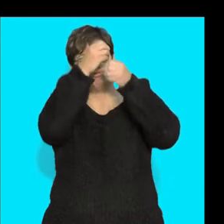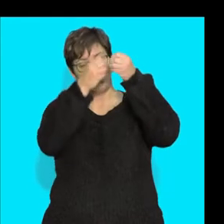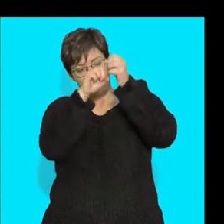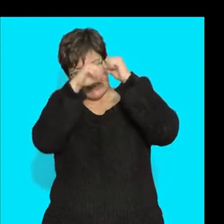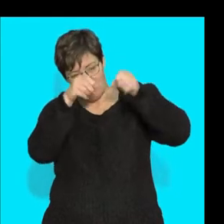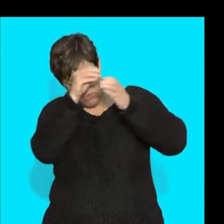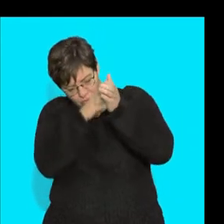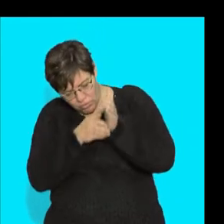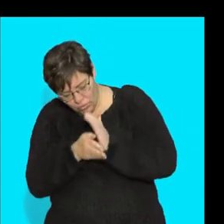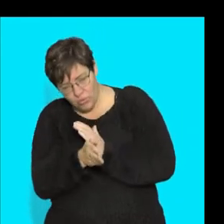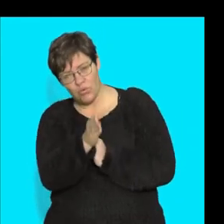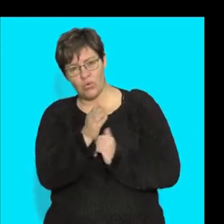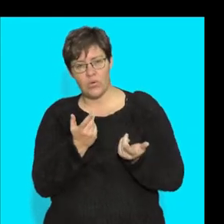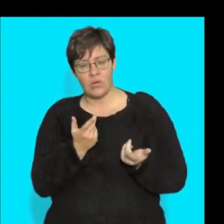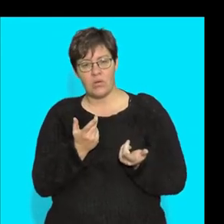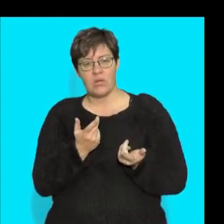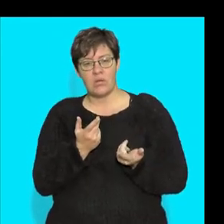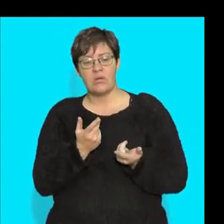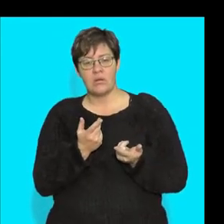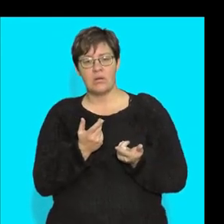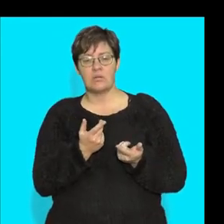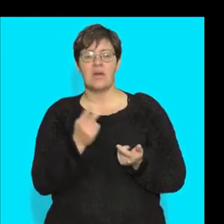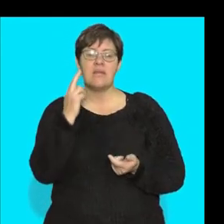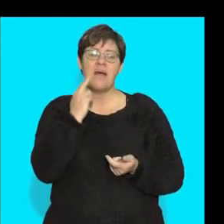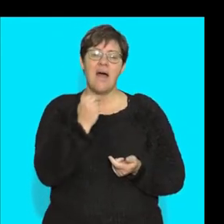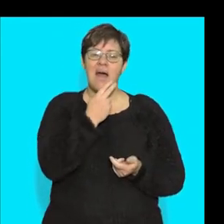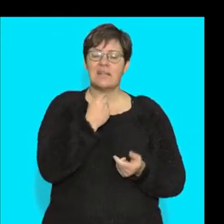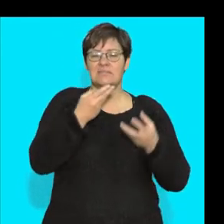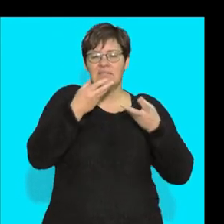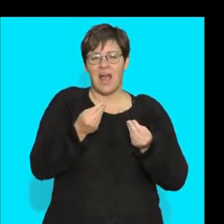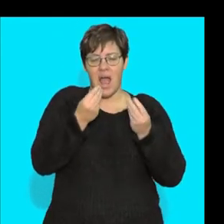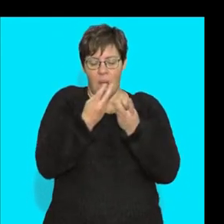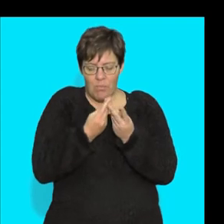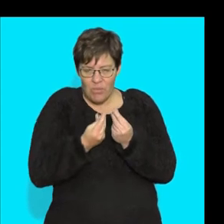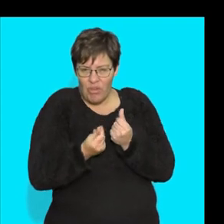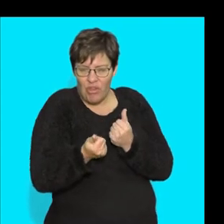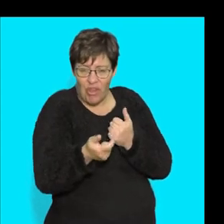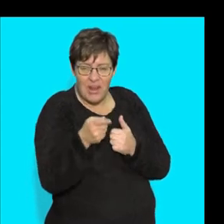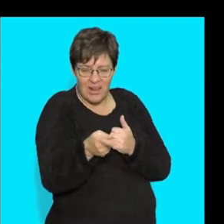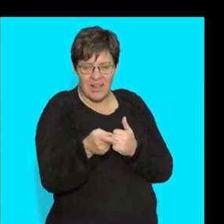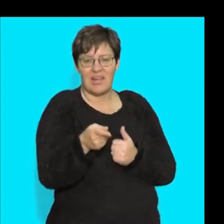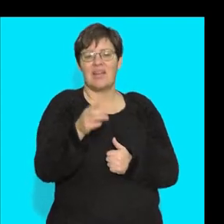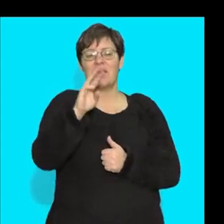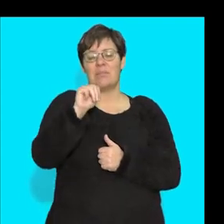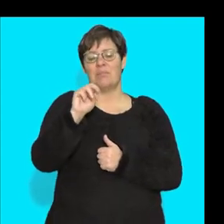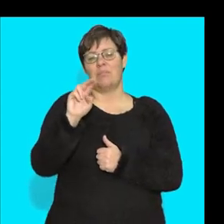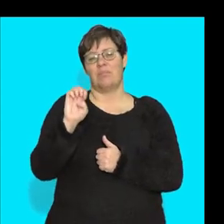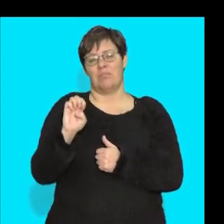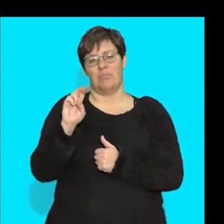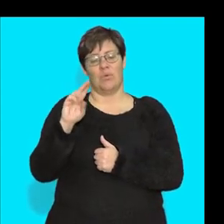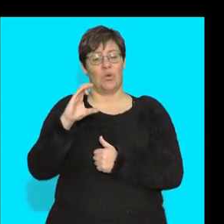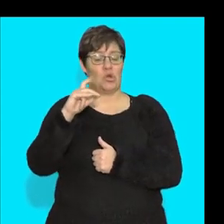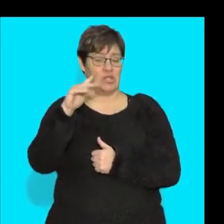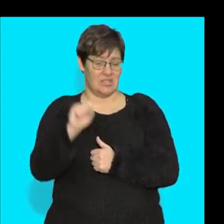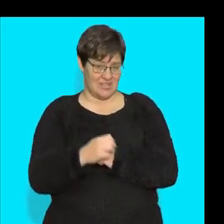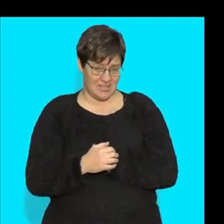whole system. And what is going to make it so nice and easy to move through is going to be